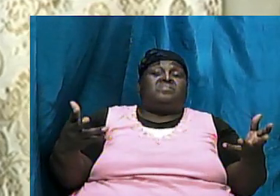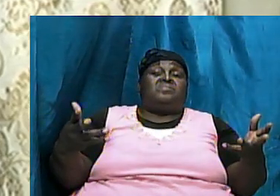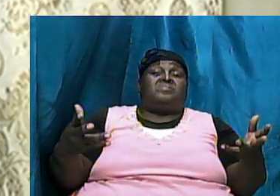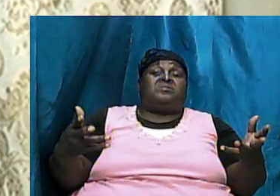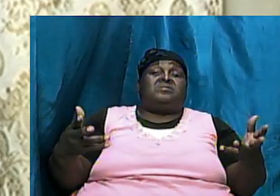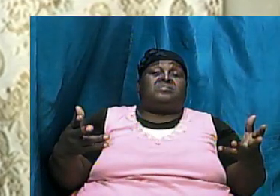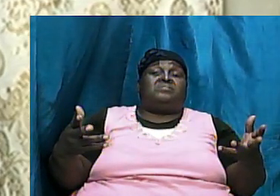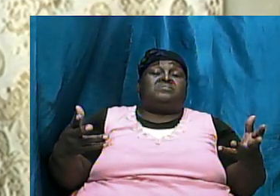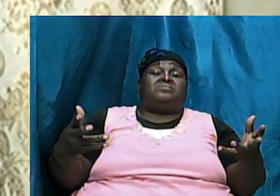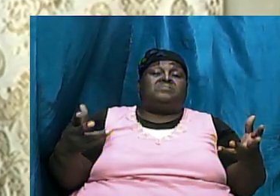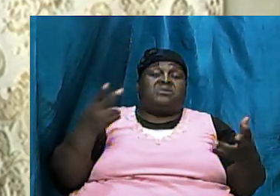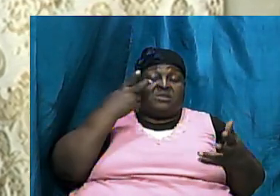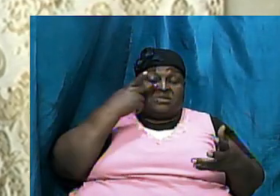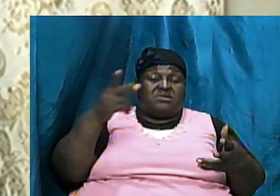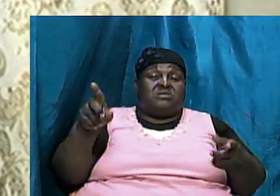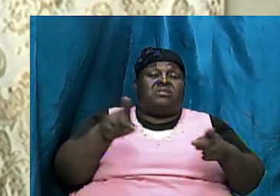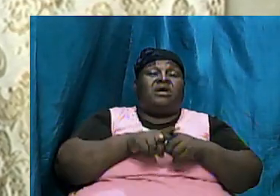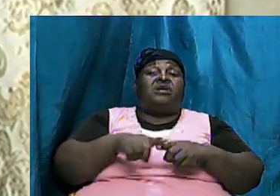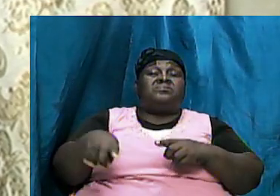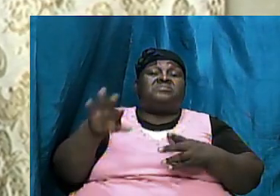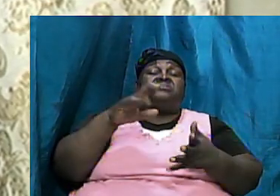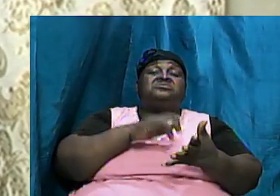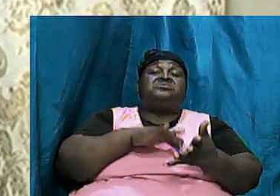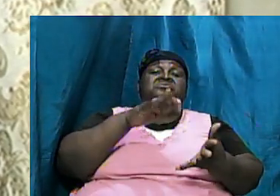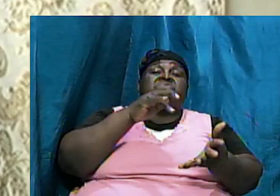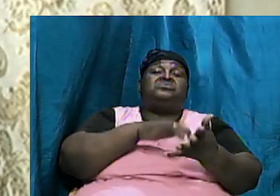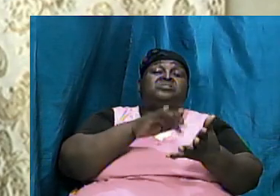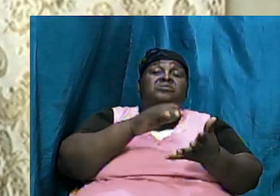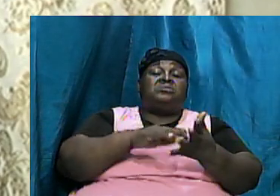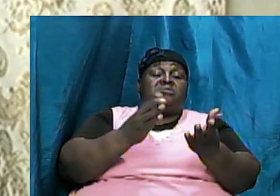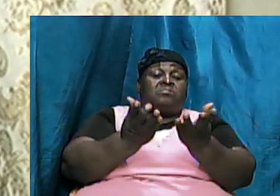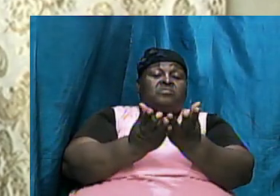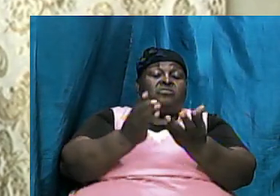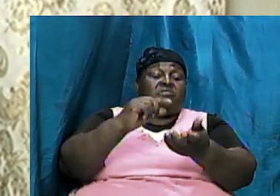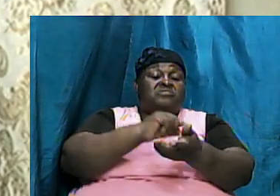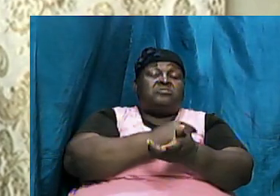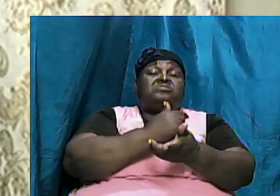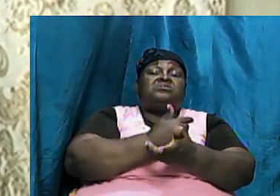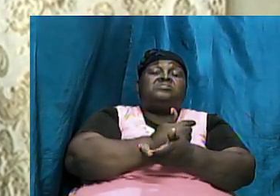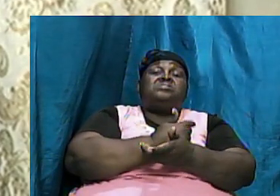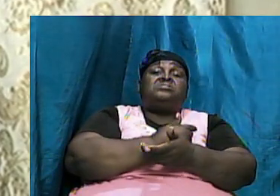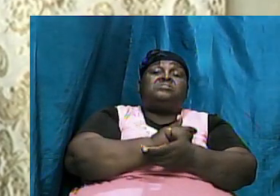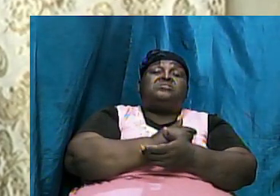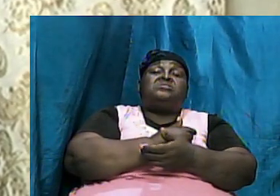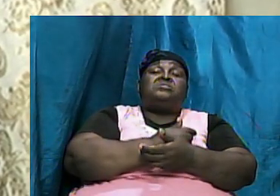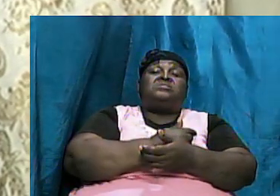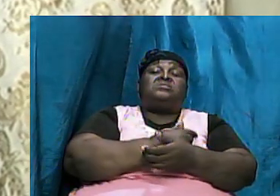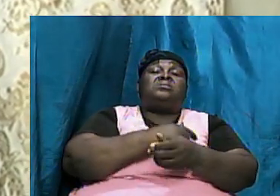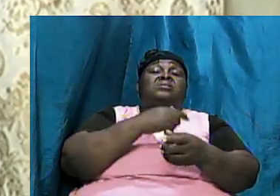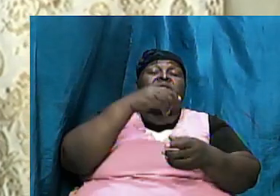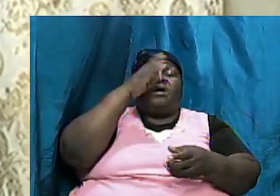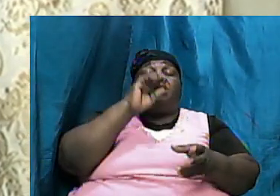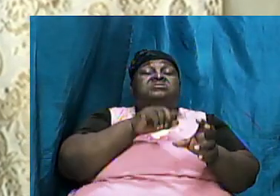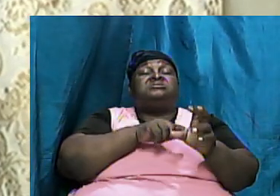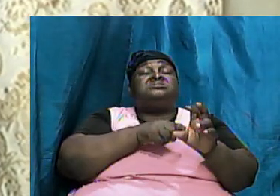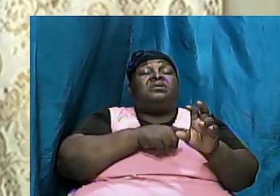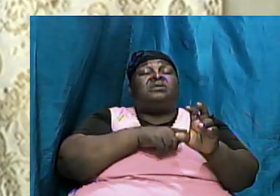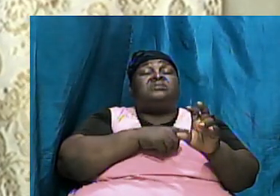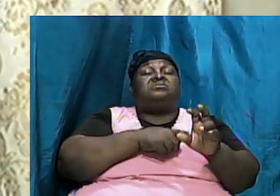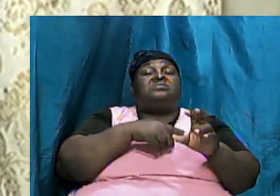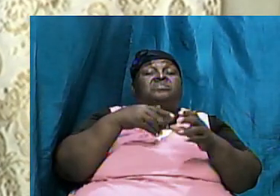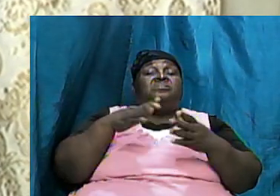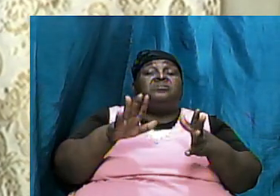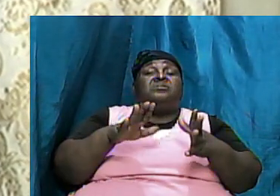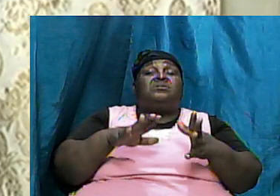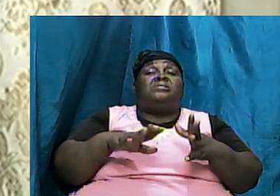survey the book of Genesis is that God started a certain way God have